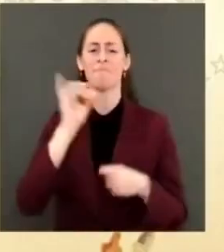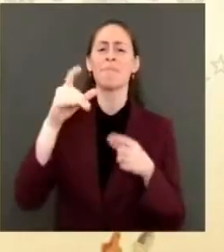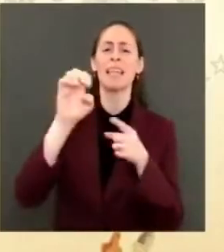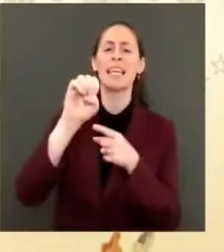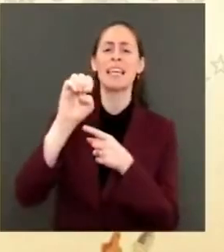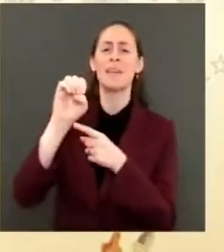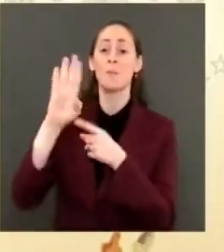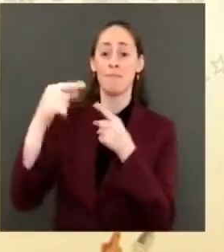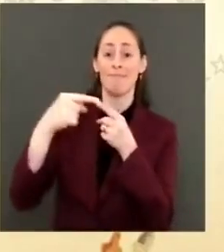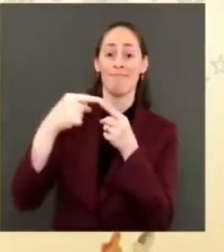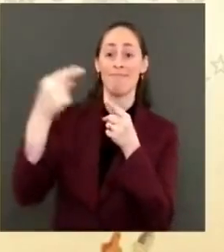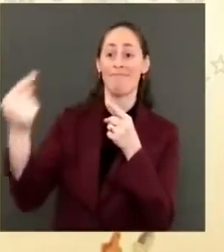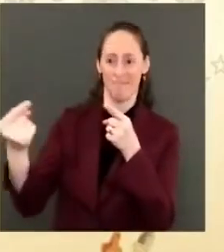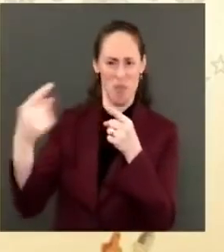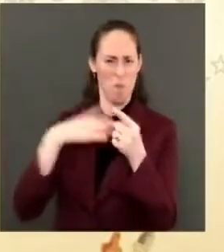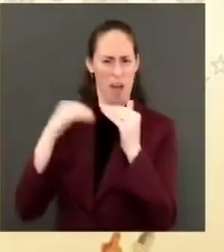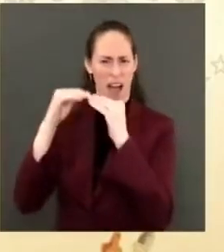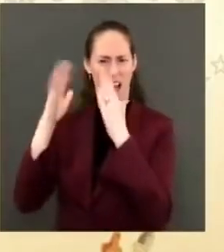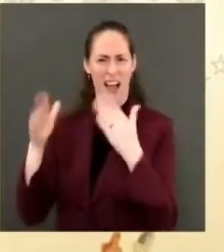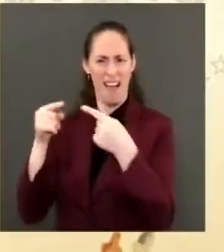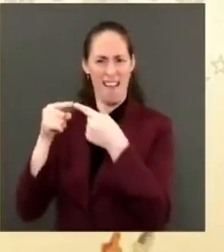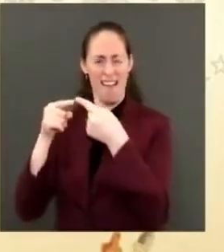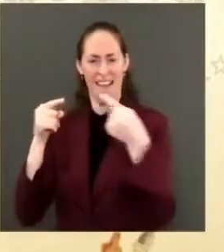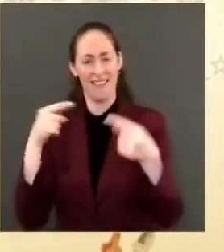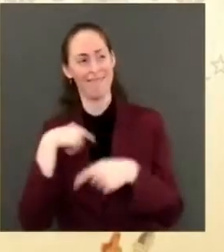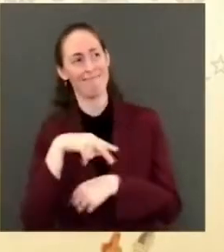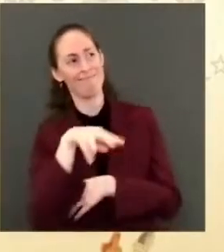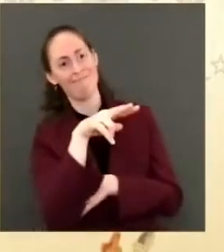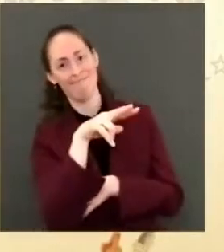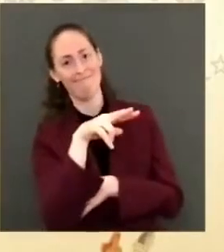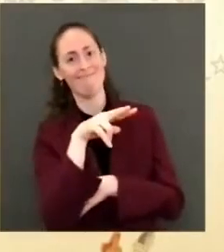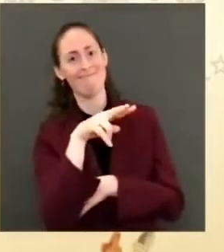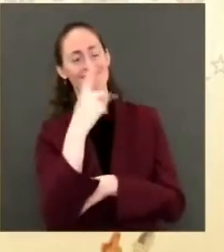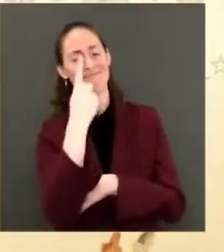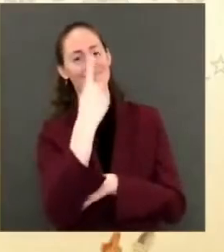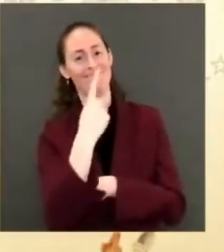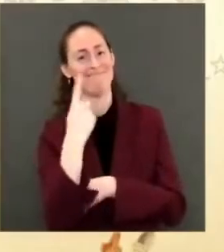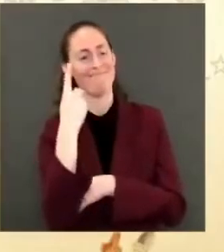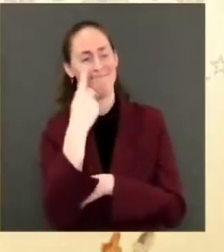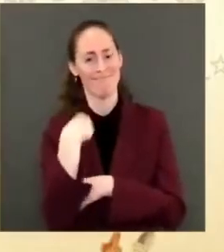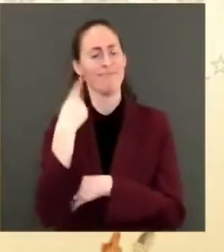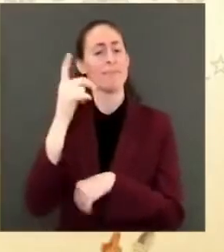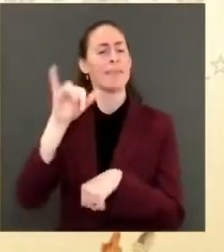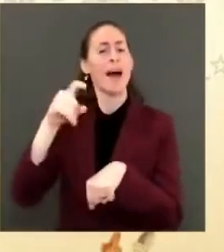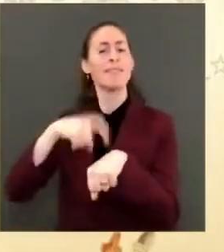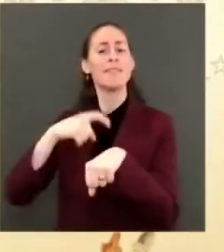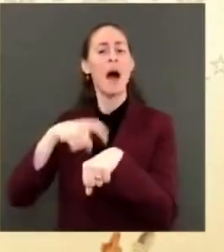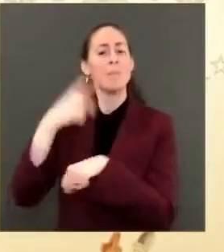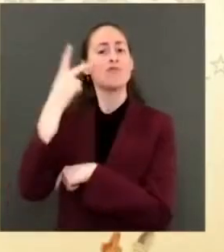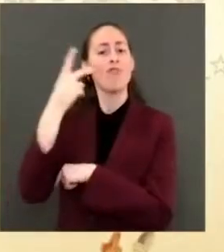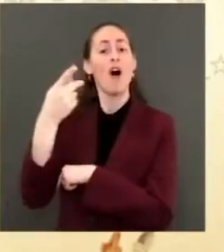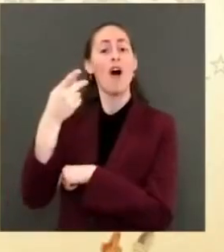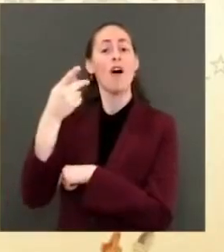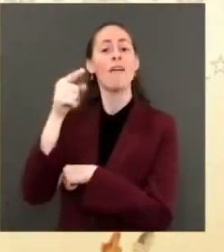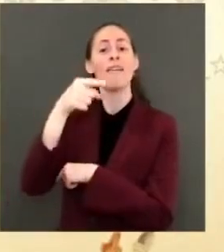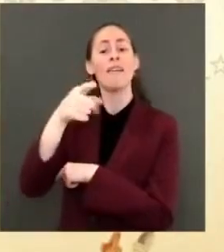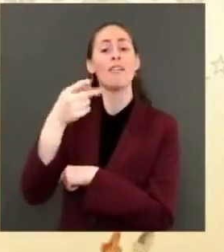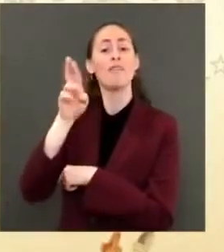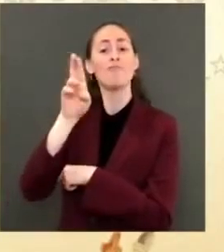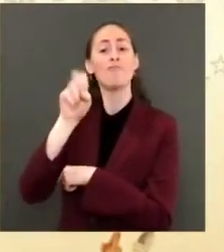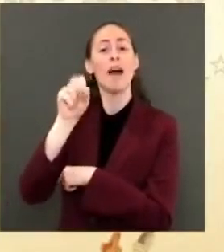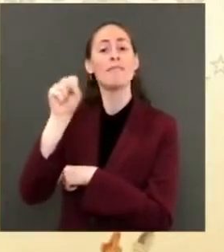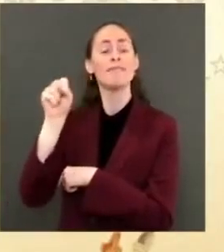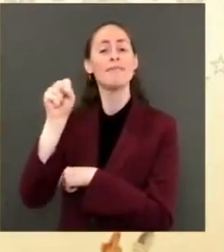there and the press comes down those stairs all the time. And so she went and got a ladder. My schoolteacher wife, my